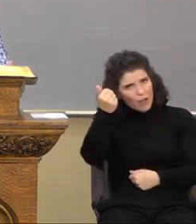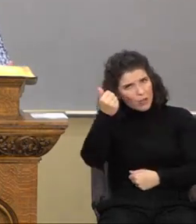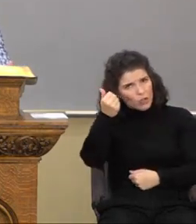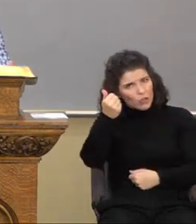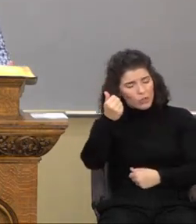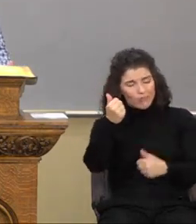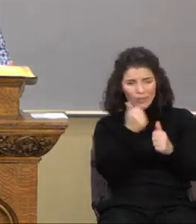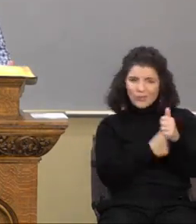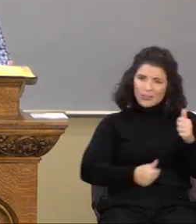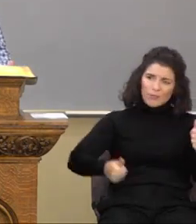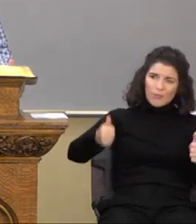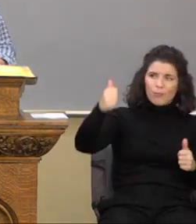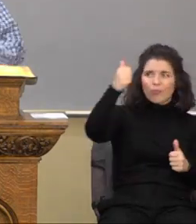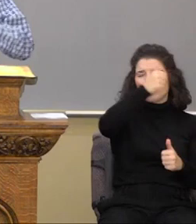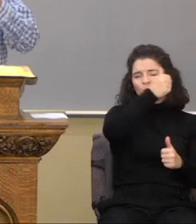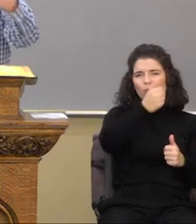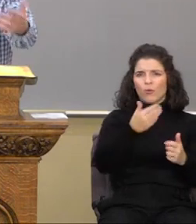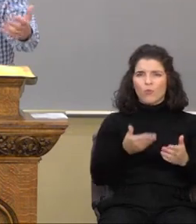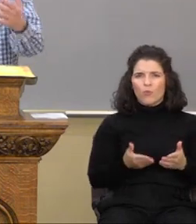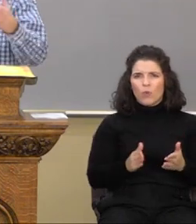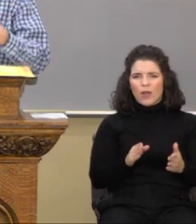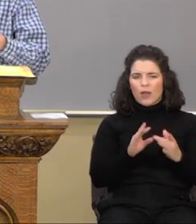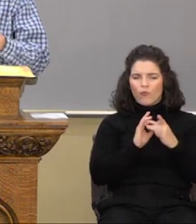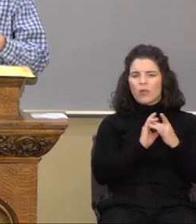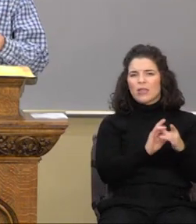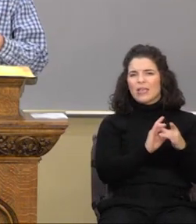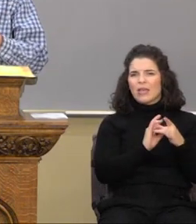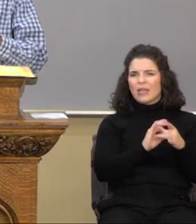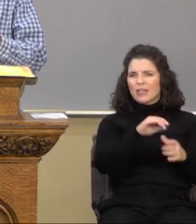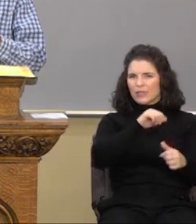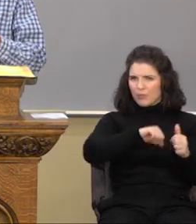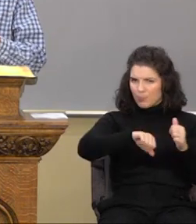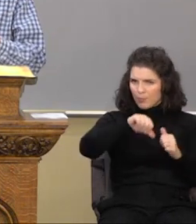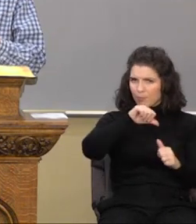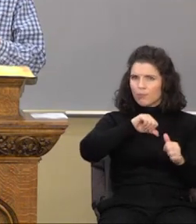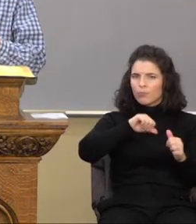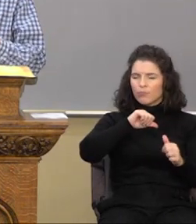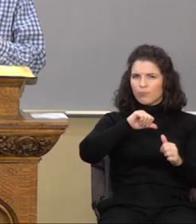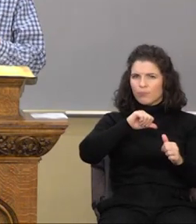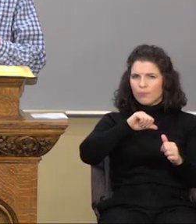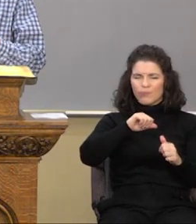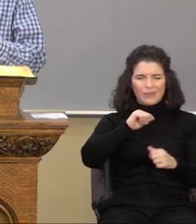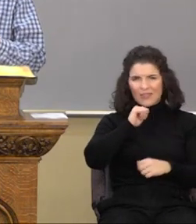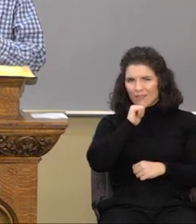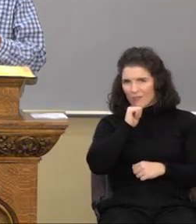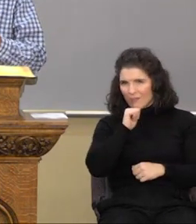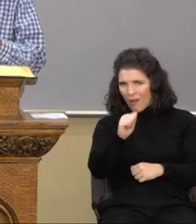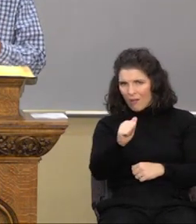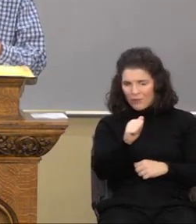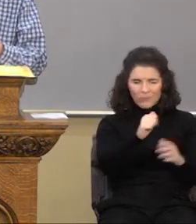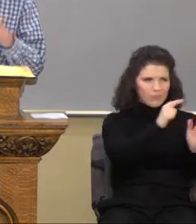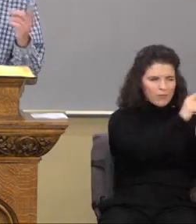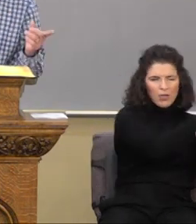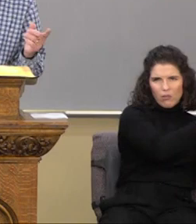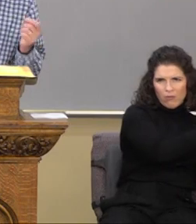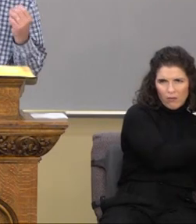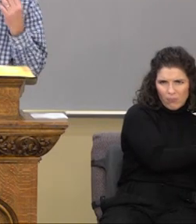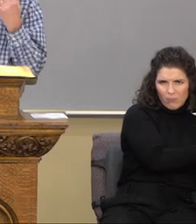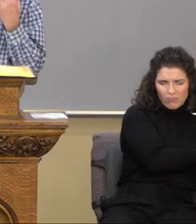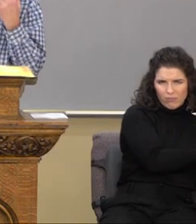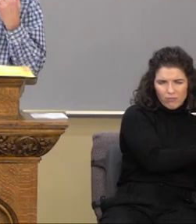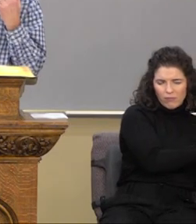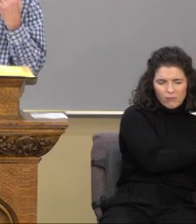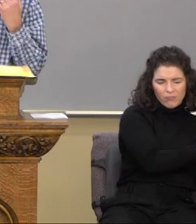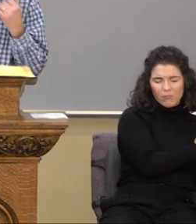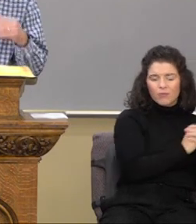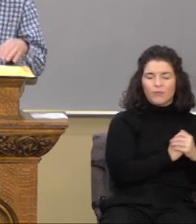a superior way of relating to people, all right? Not the law, okay? Now, I also want to point